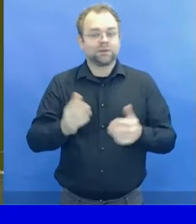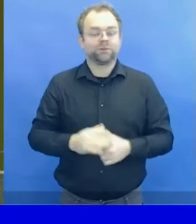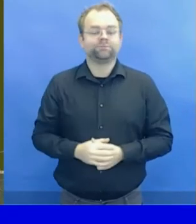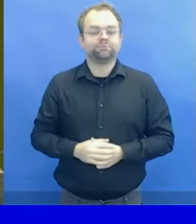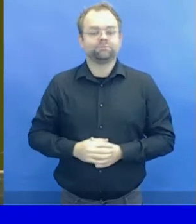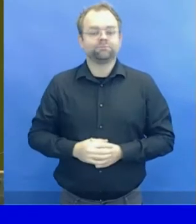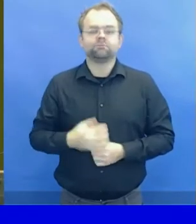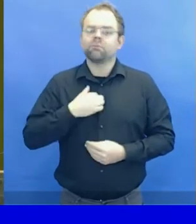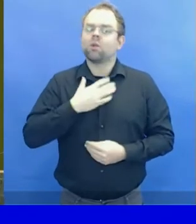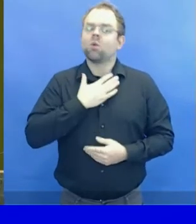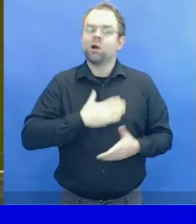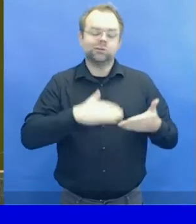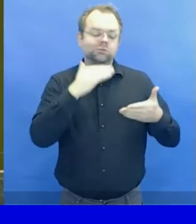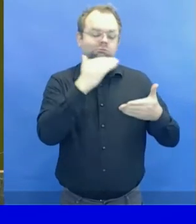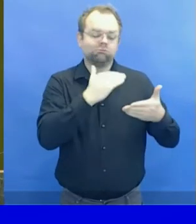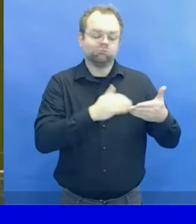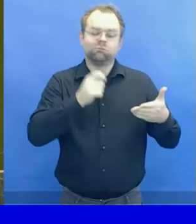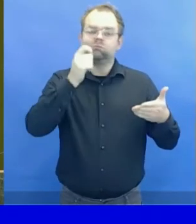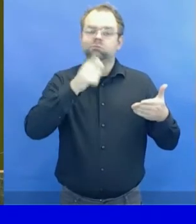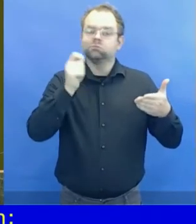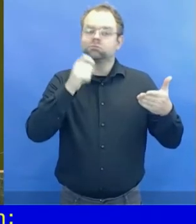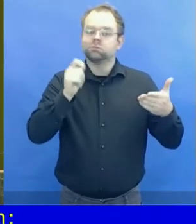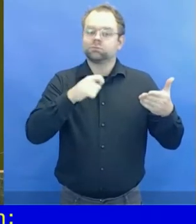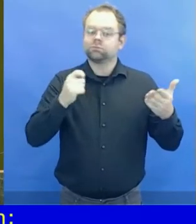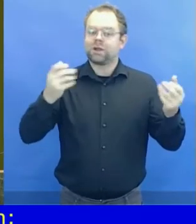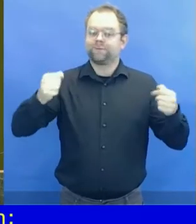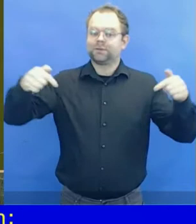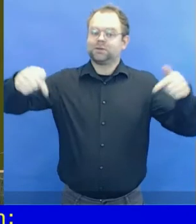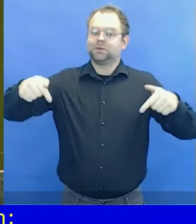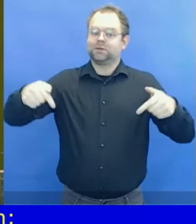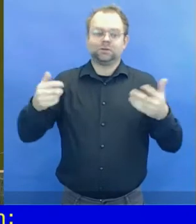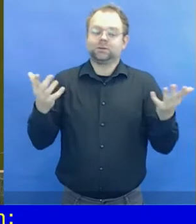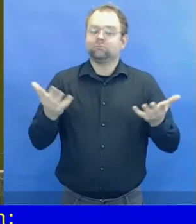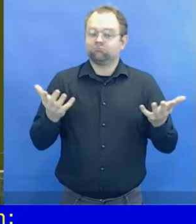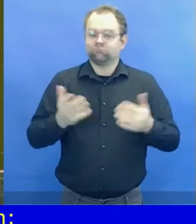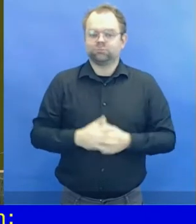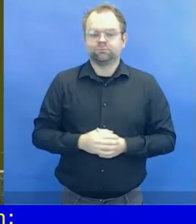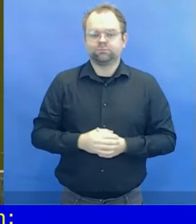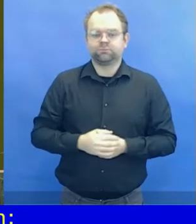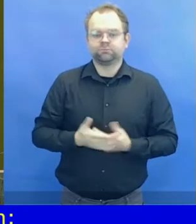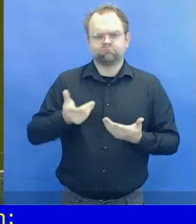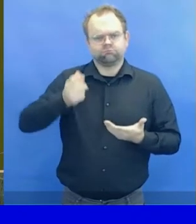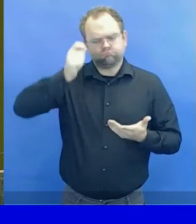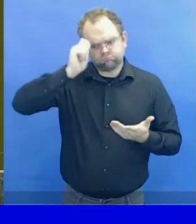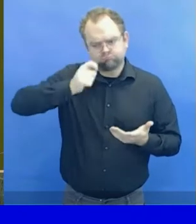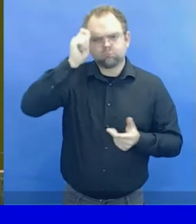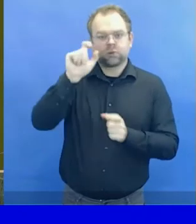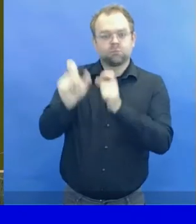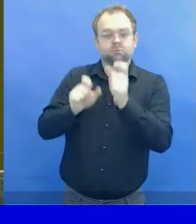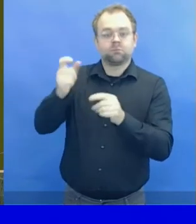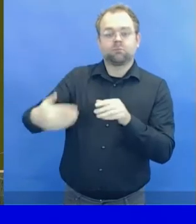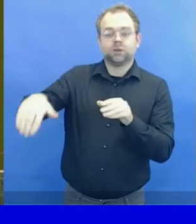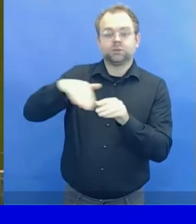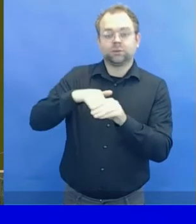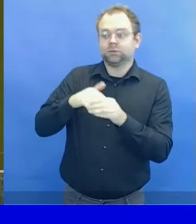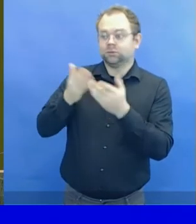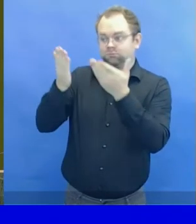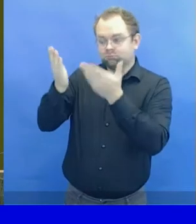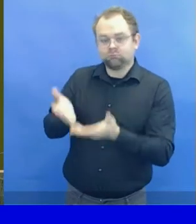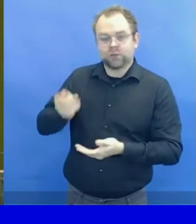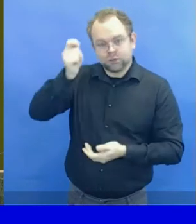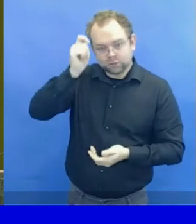His Excellency Mr. Antonio Guterres, Secretary General of the United Nations,